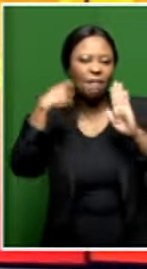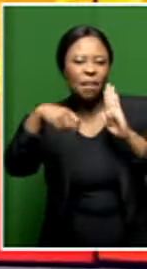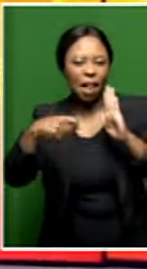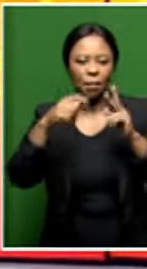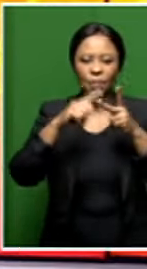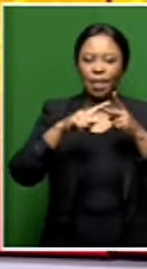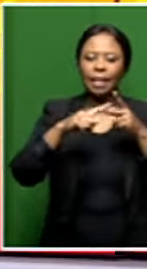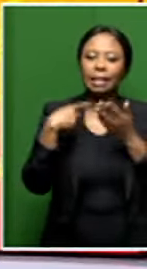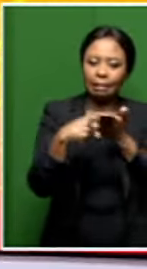you are in Pretoria, check them out.